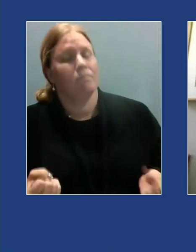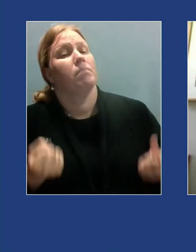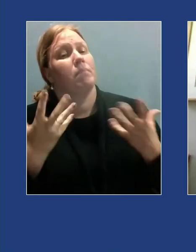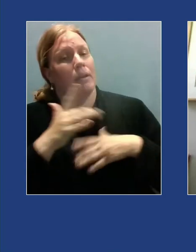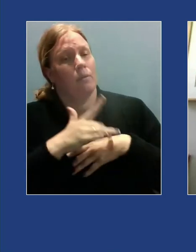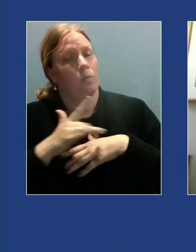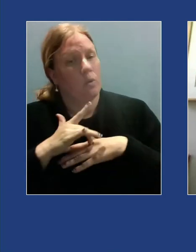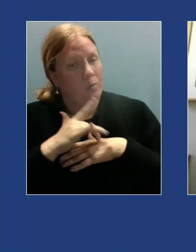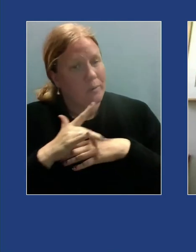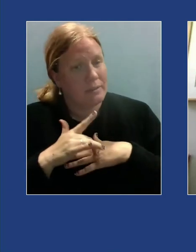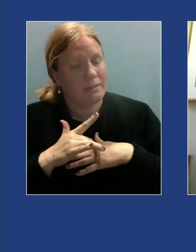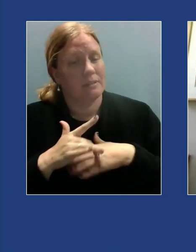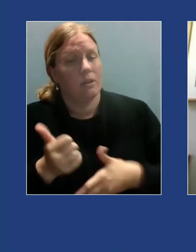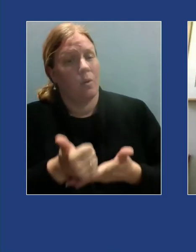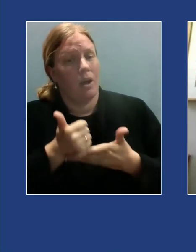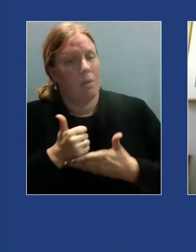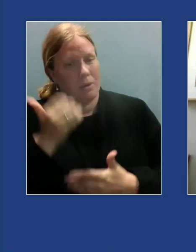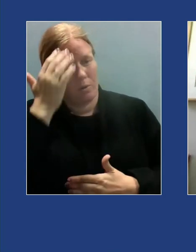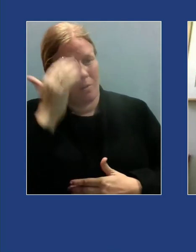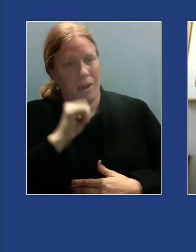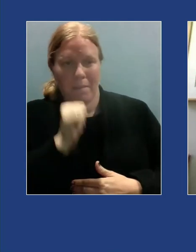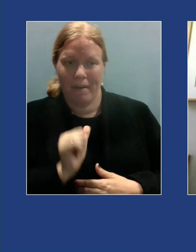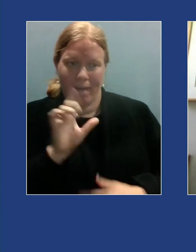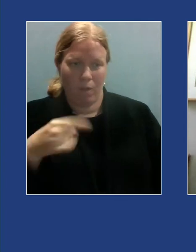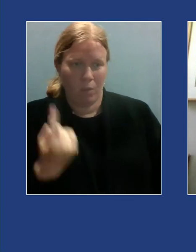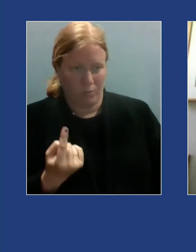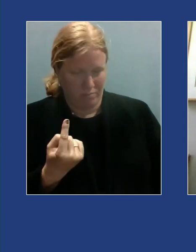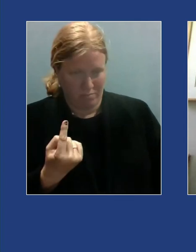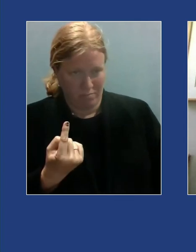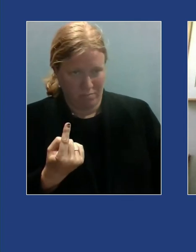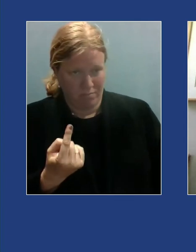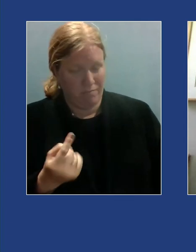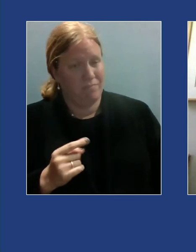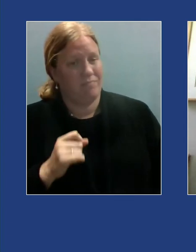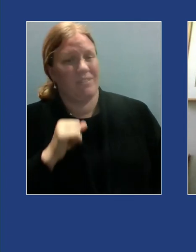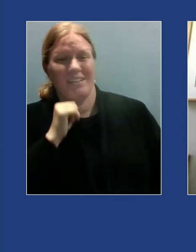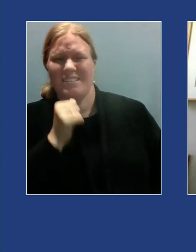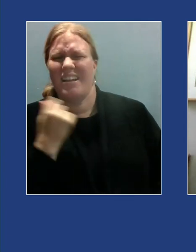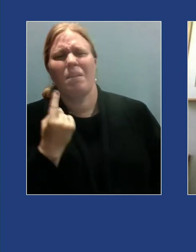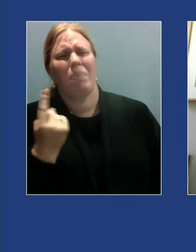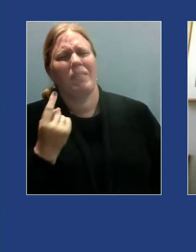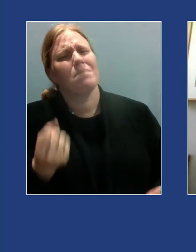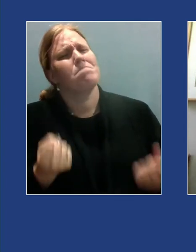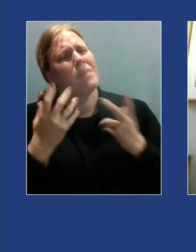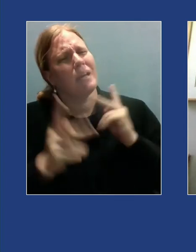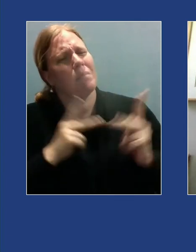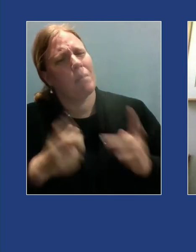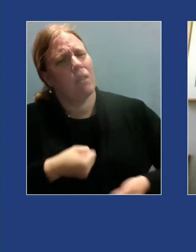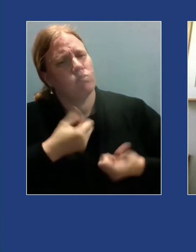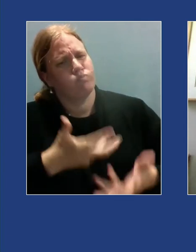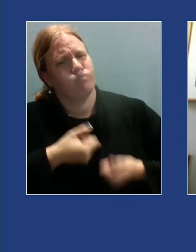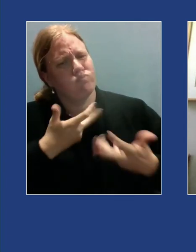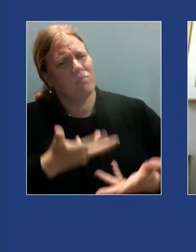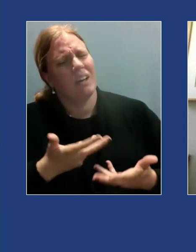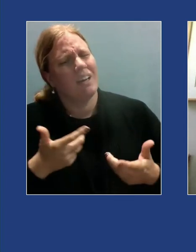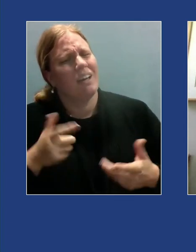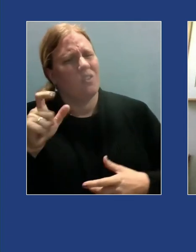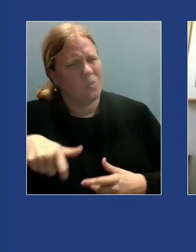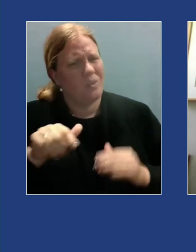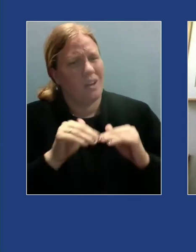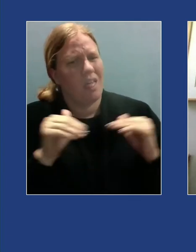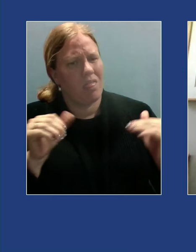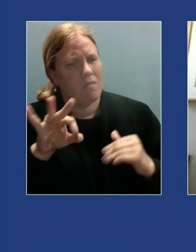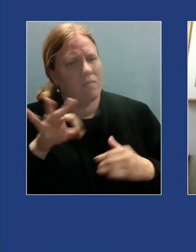to help me know that I'm not alone but it's not something that many people are forthcoming about and it takes a level of trust to talk about it